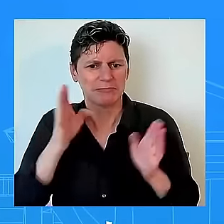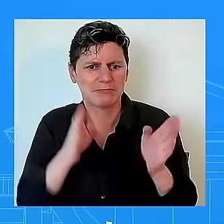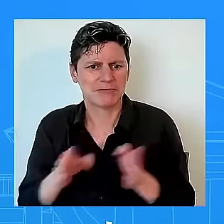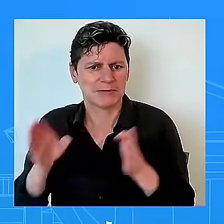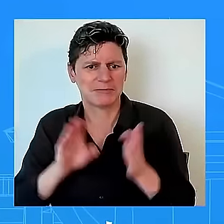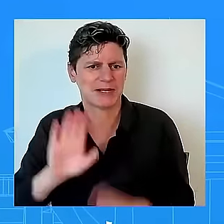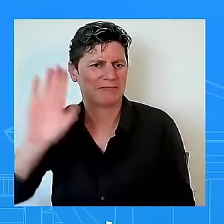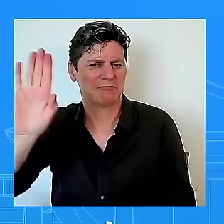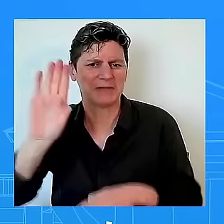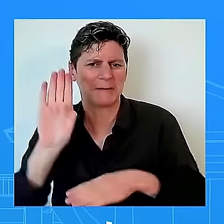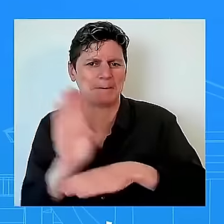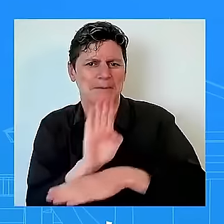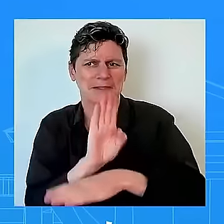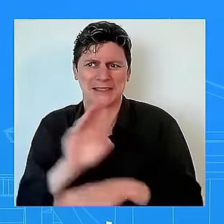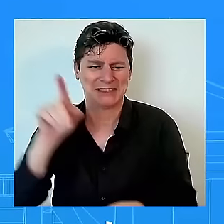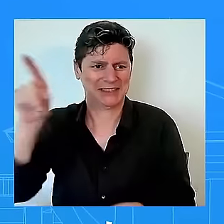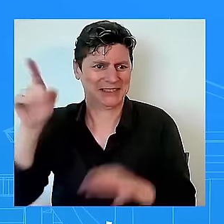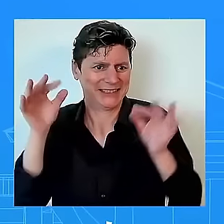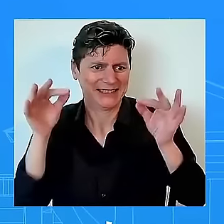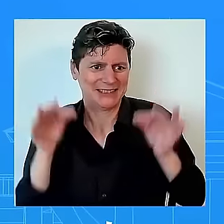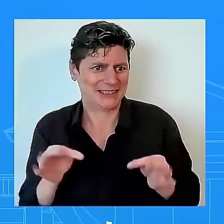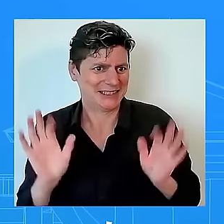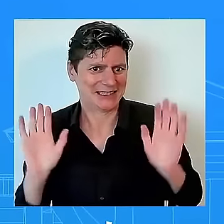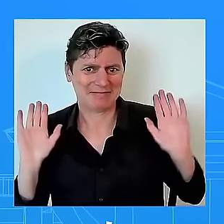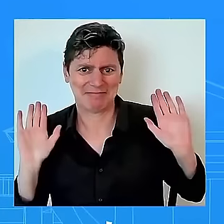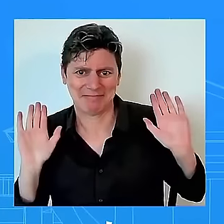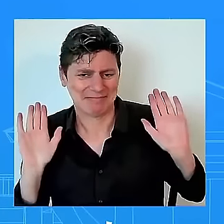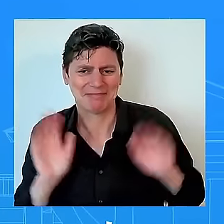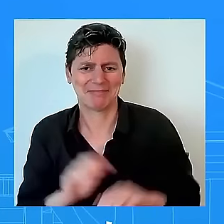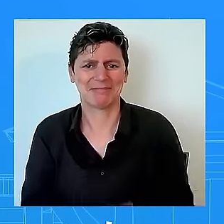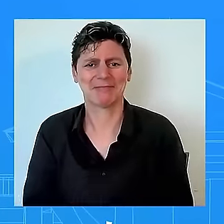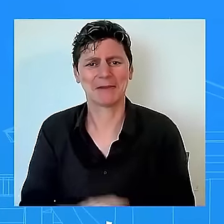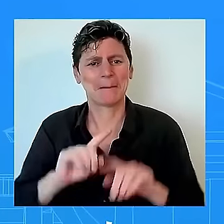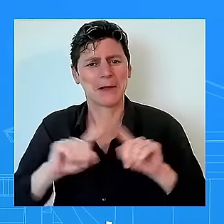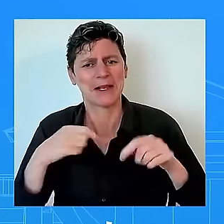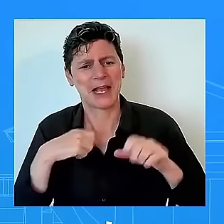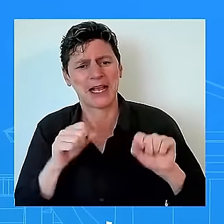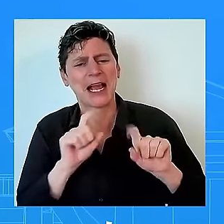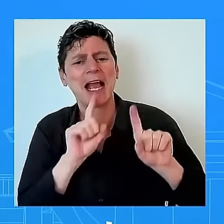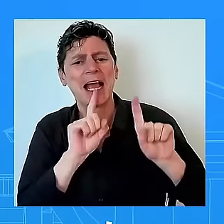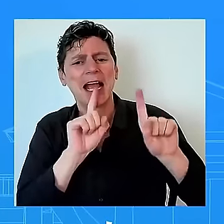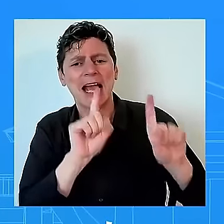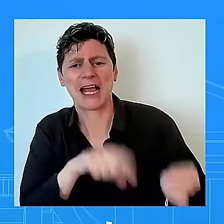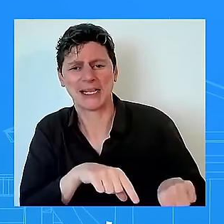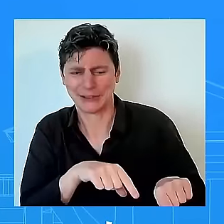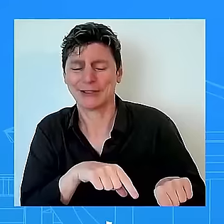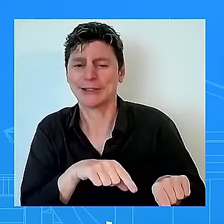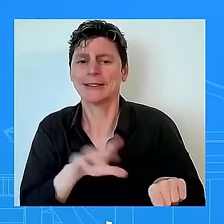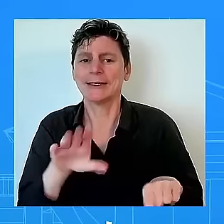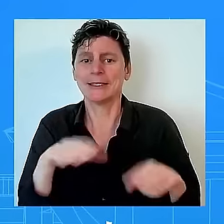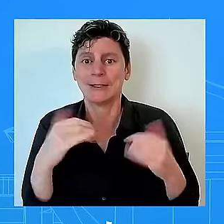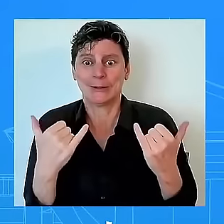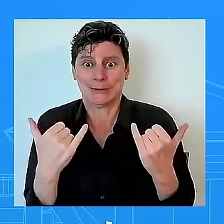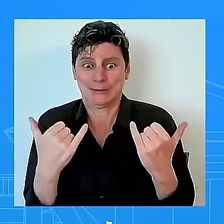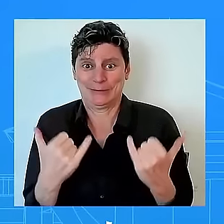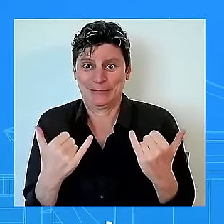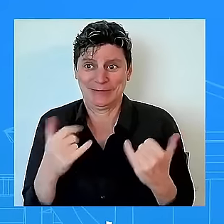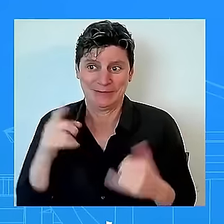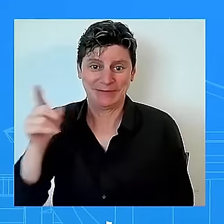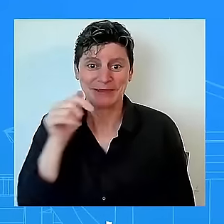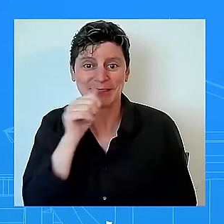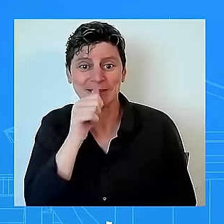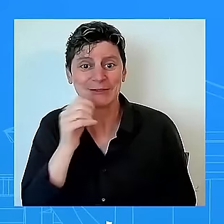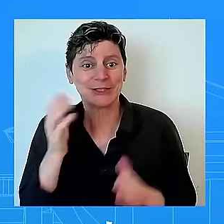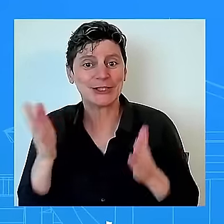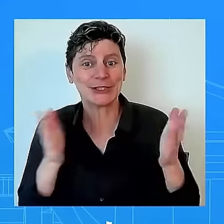uh i will speak to what the acting secret service uh director said roe he said this yesterday uh